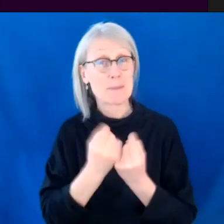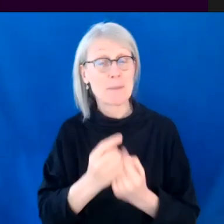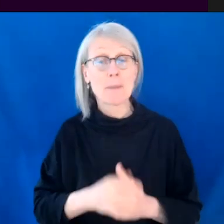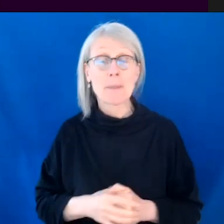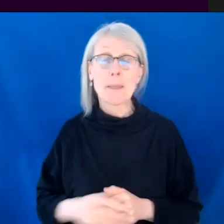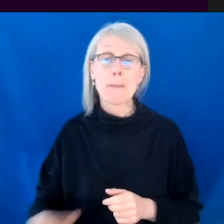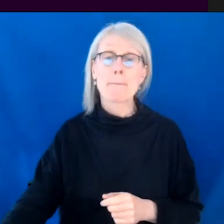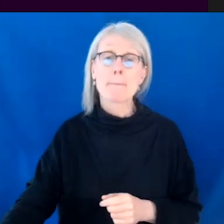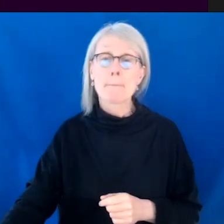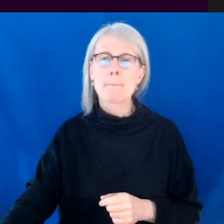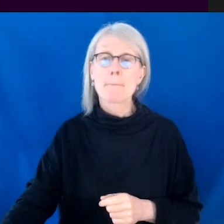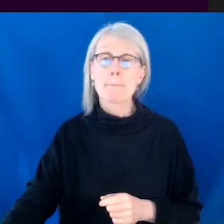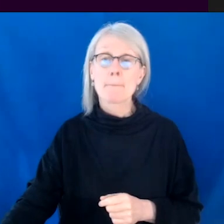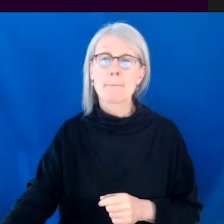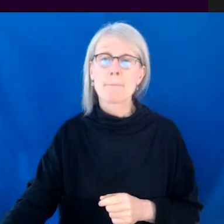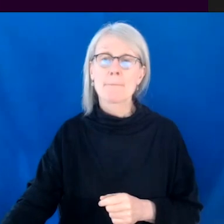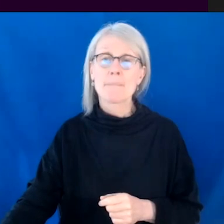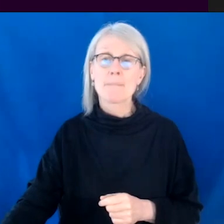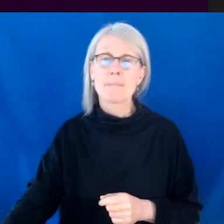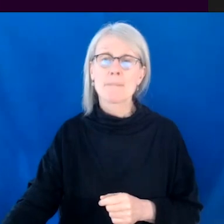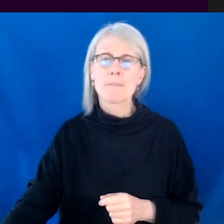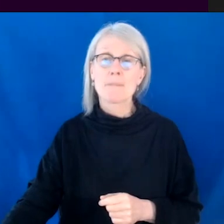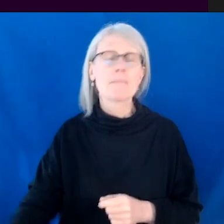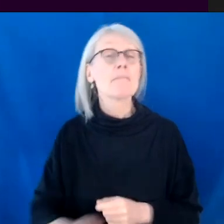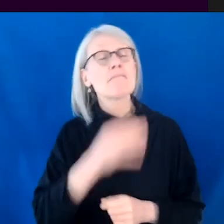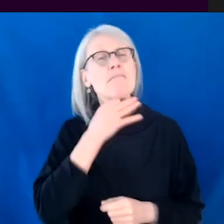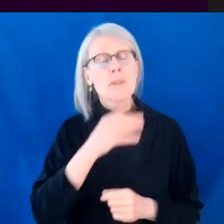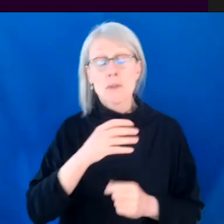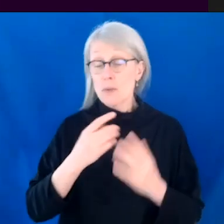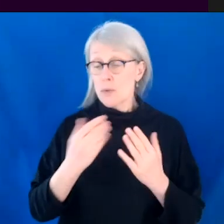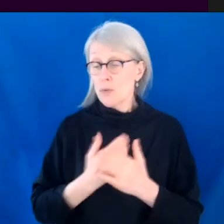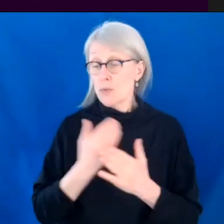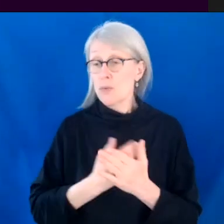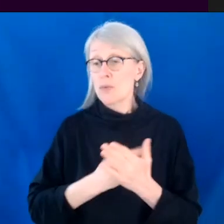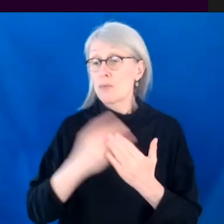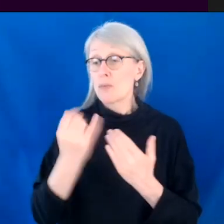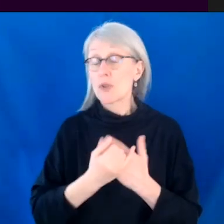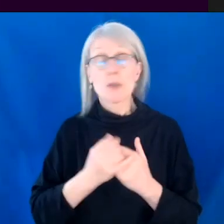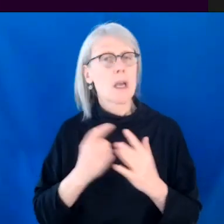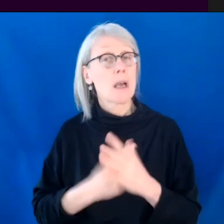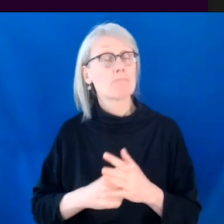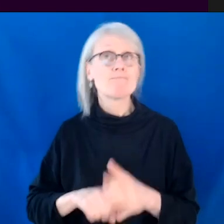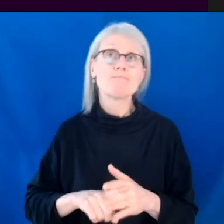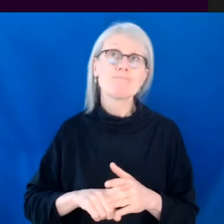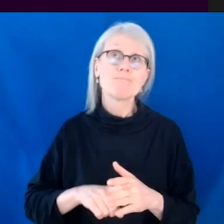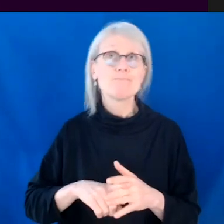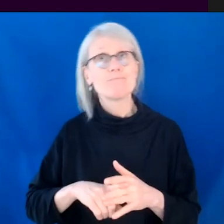what is the first thing you do when you start a new project? Like, how do you keep yourself on track? How do you keep yourself accountable?